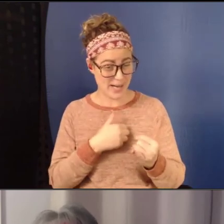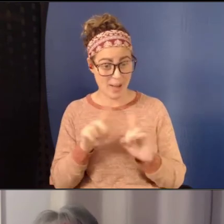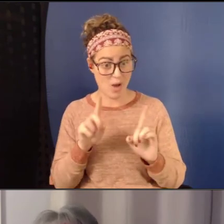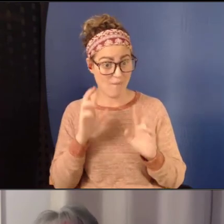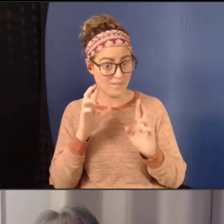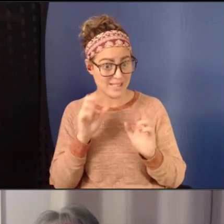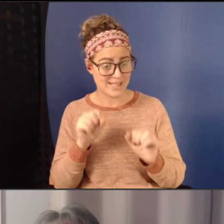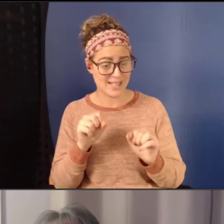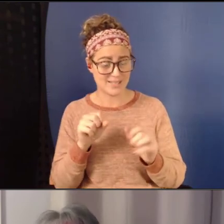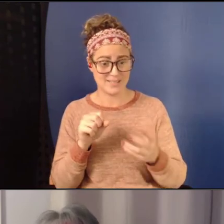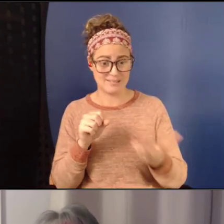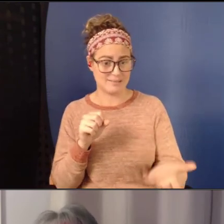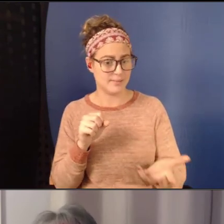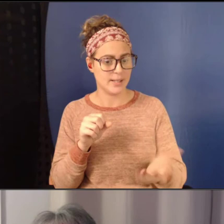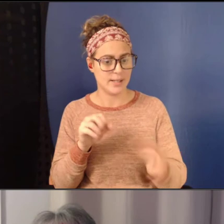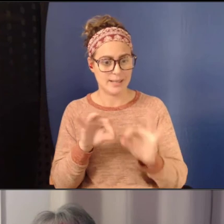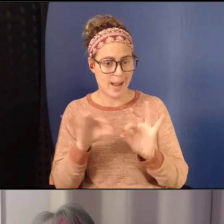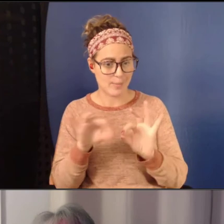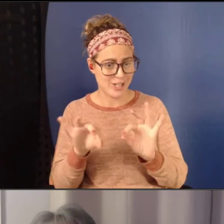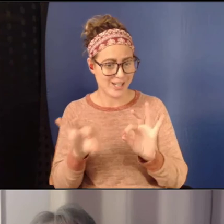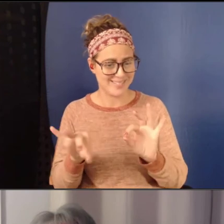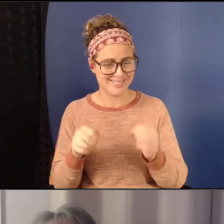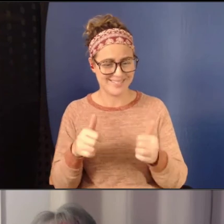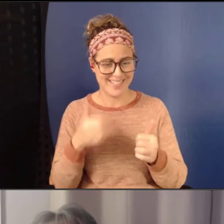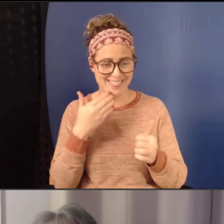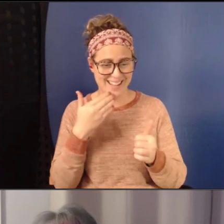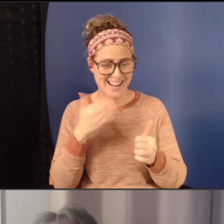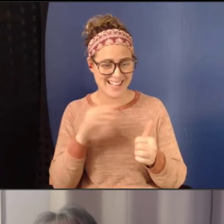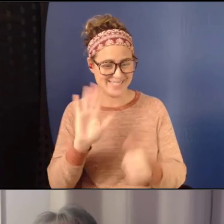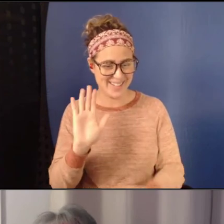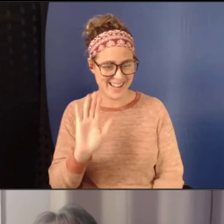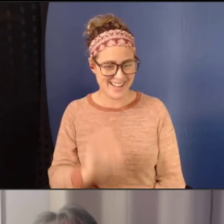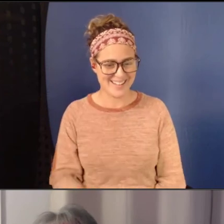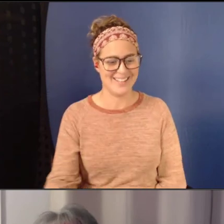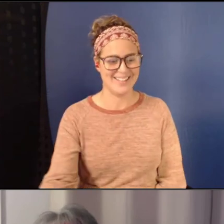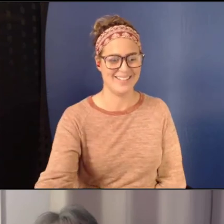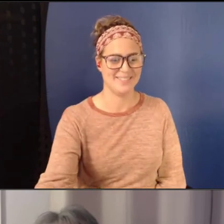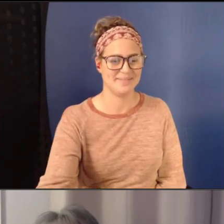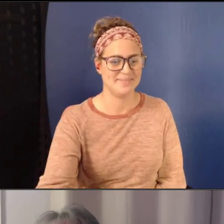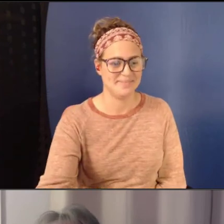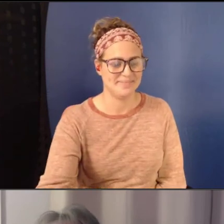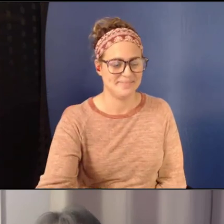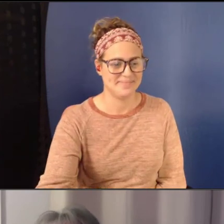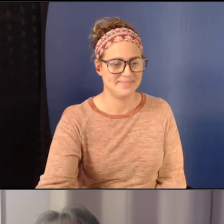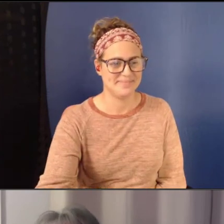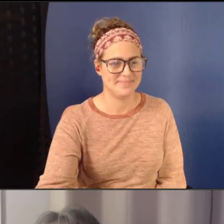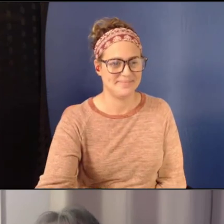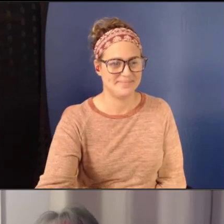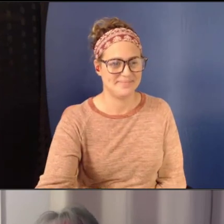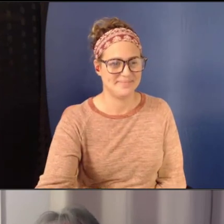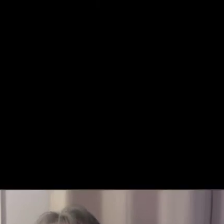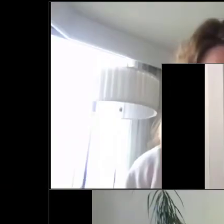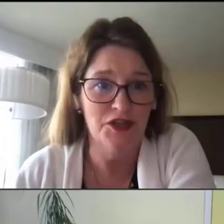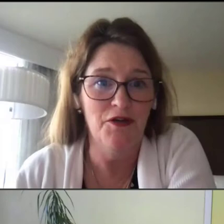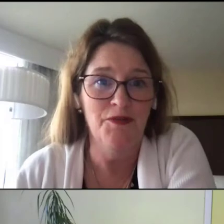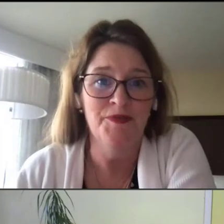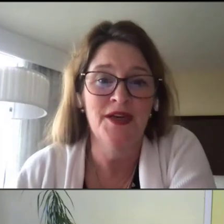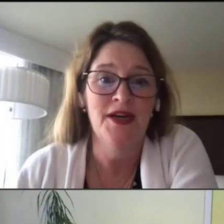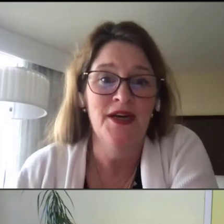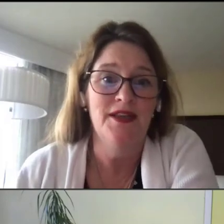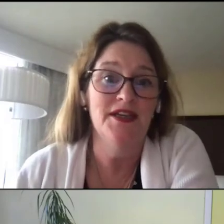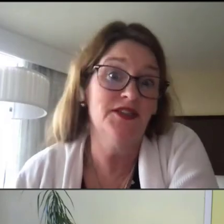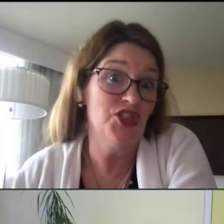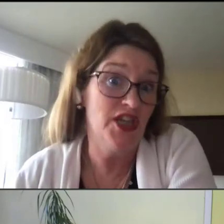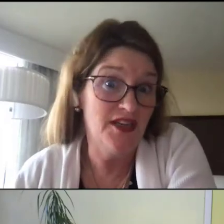questions, unfortunately, in the sexual harassment area, we've continued to just use the AAUW survey that was put out like 20 years